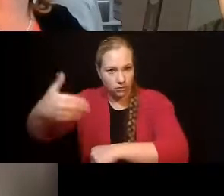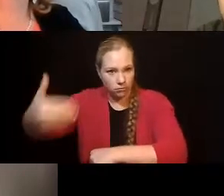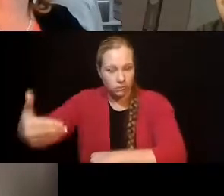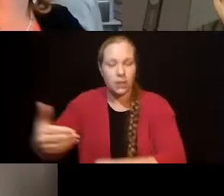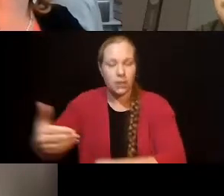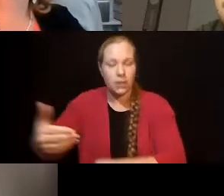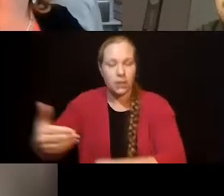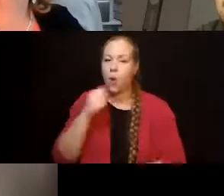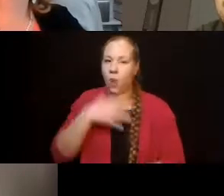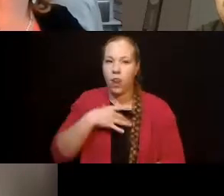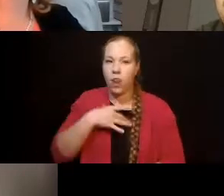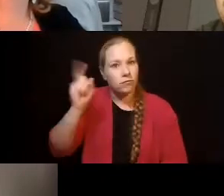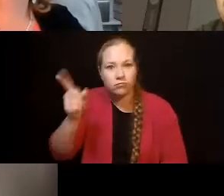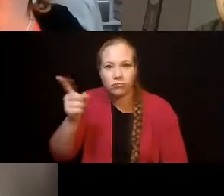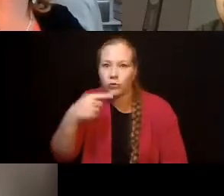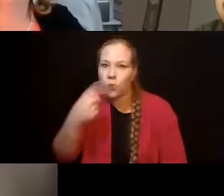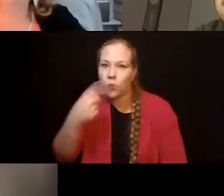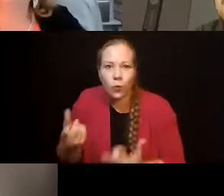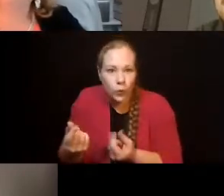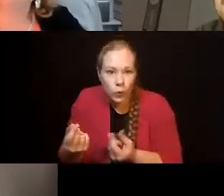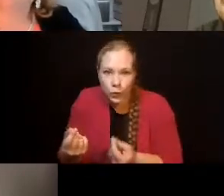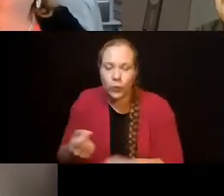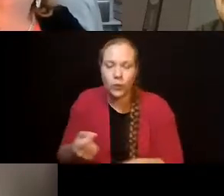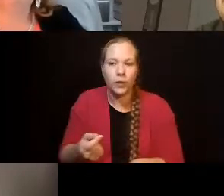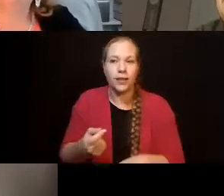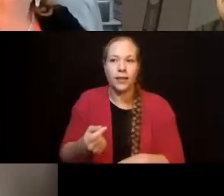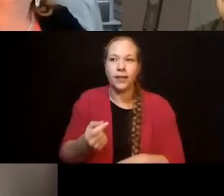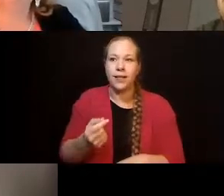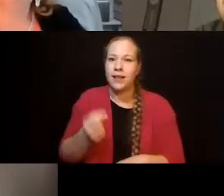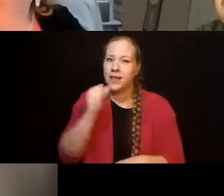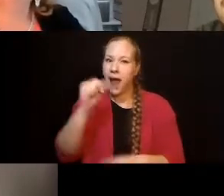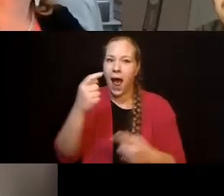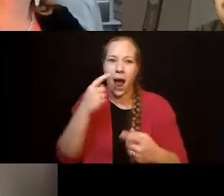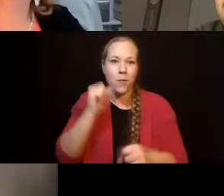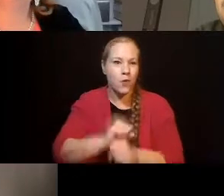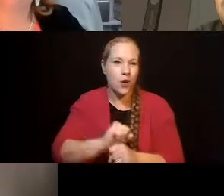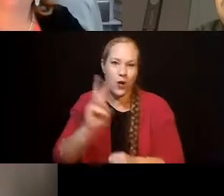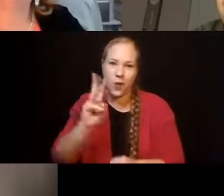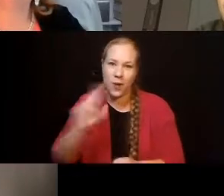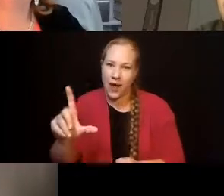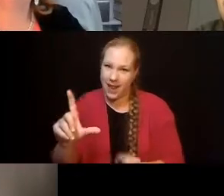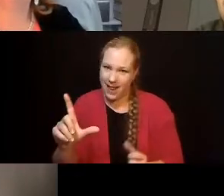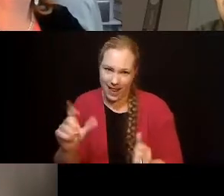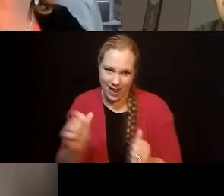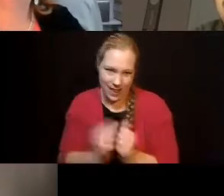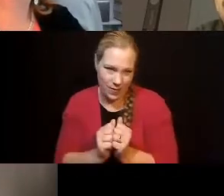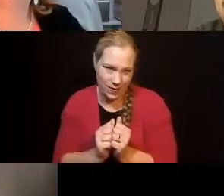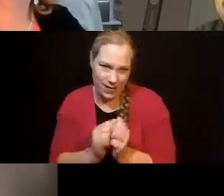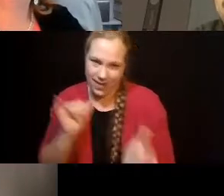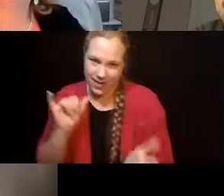And he doesn't work well with really strong,